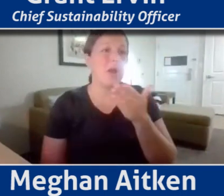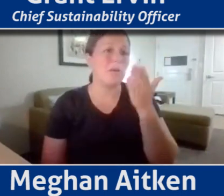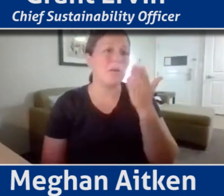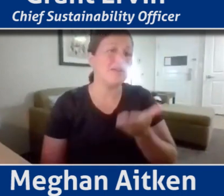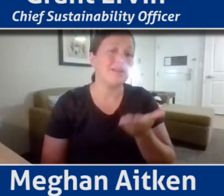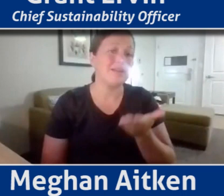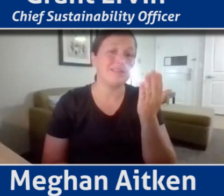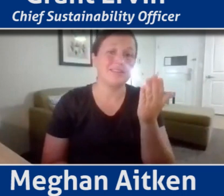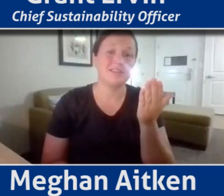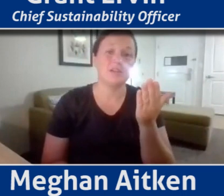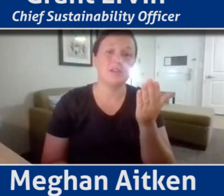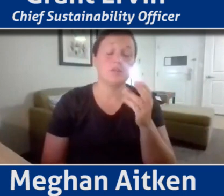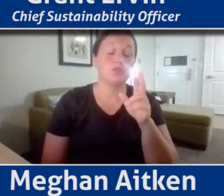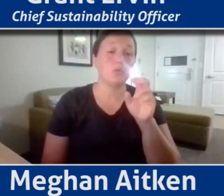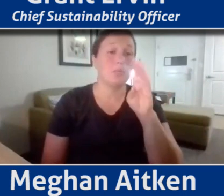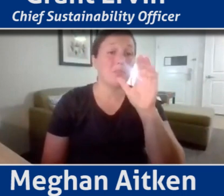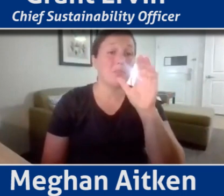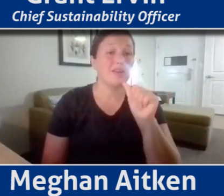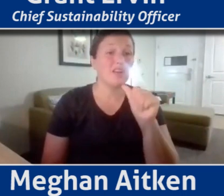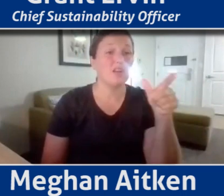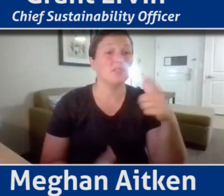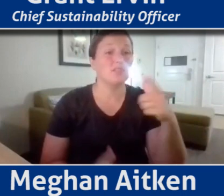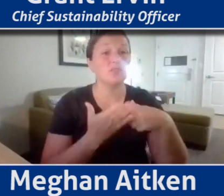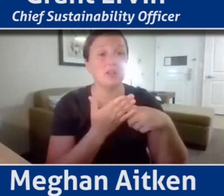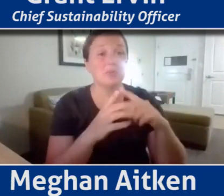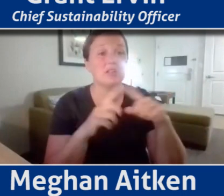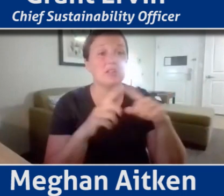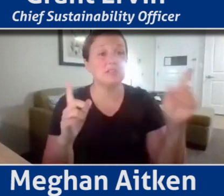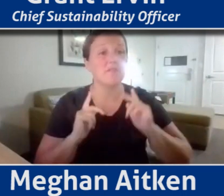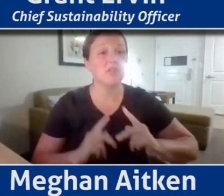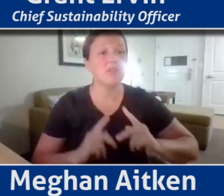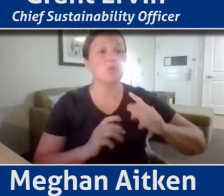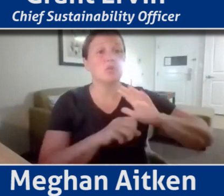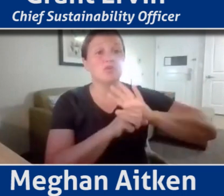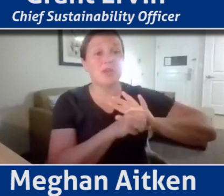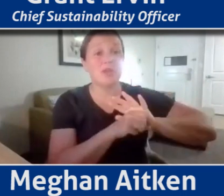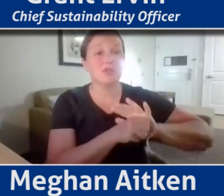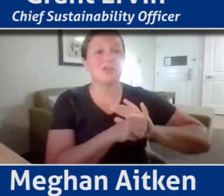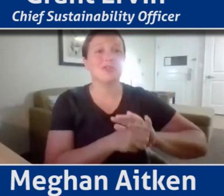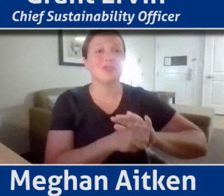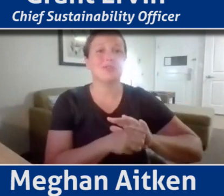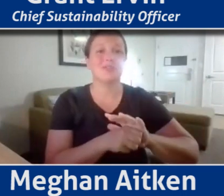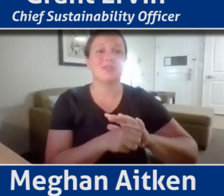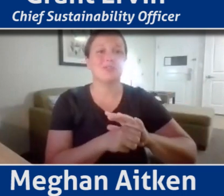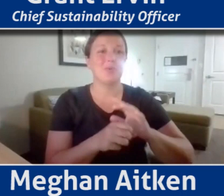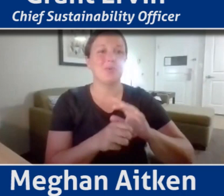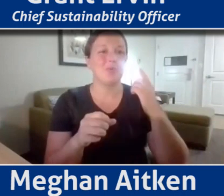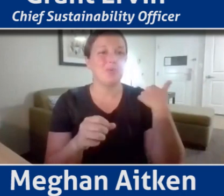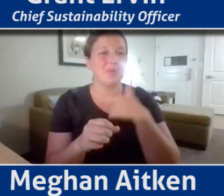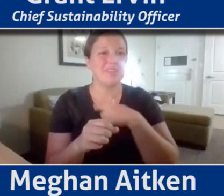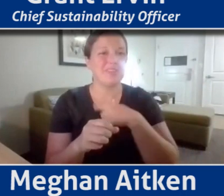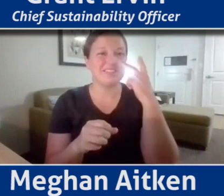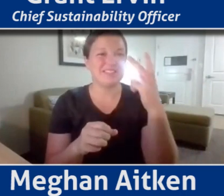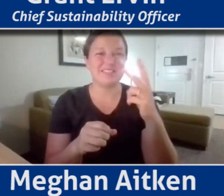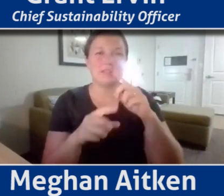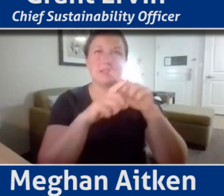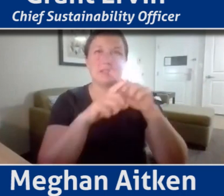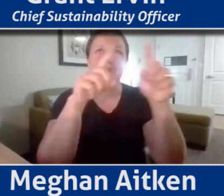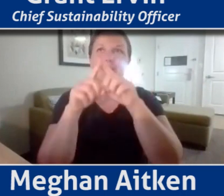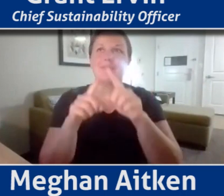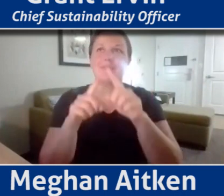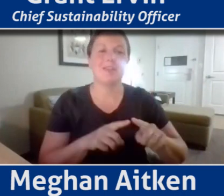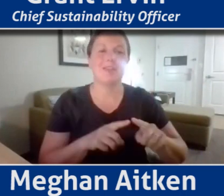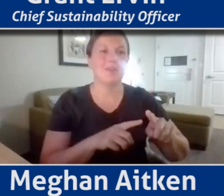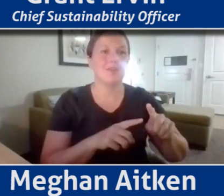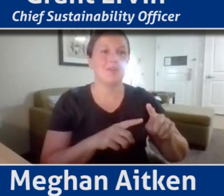talks about starts to mold together. And what you see then is these confluences of the Venn diagram, right? Where then you're